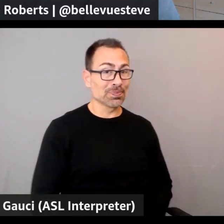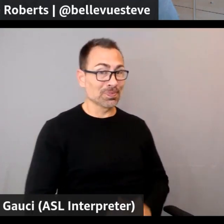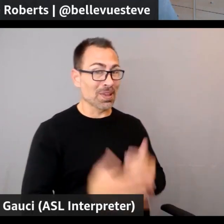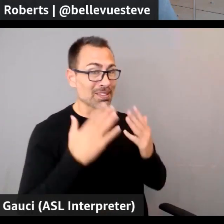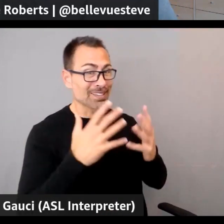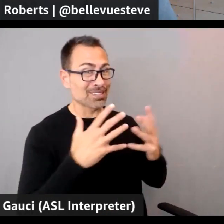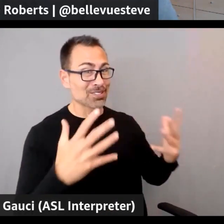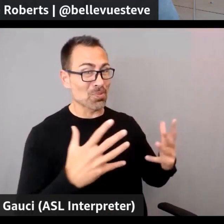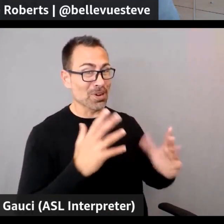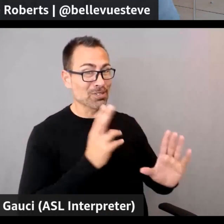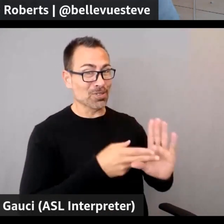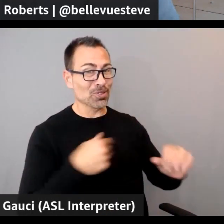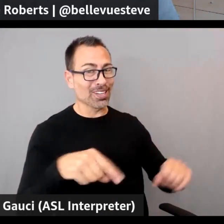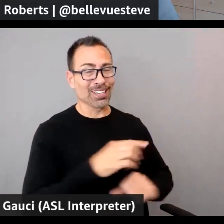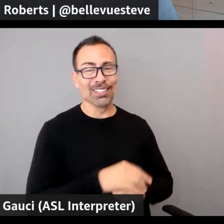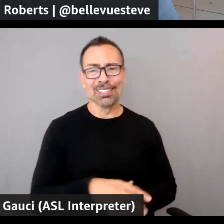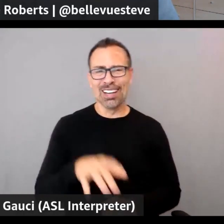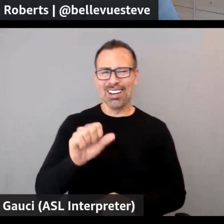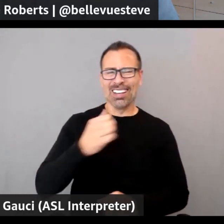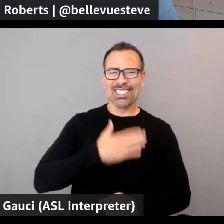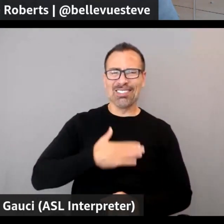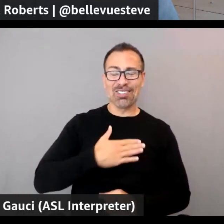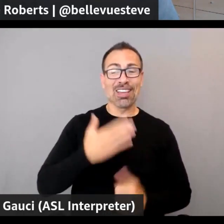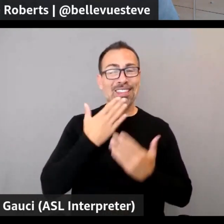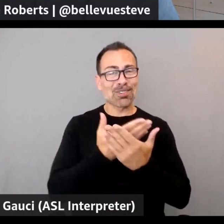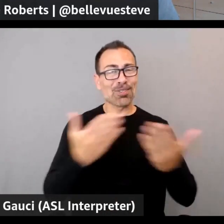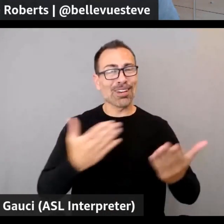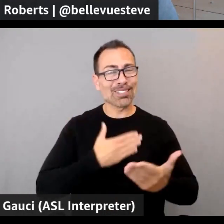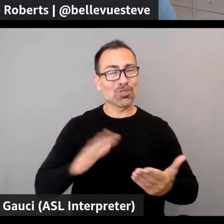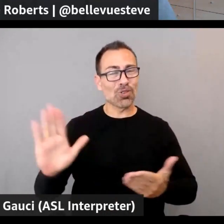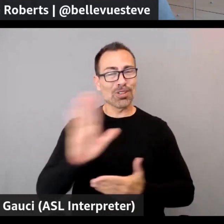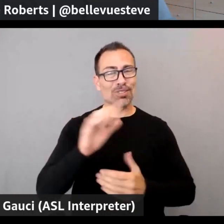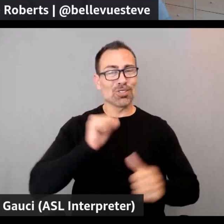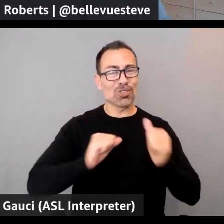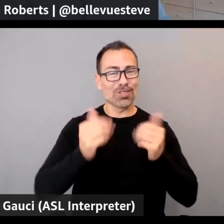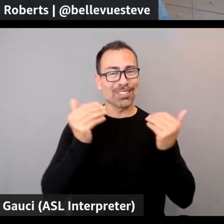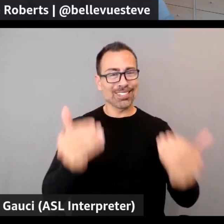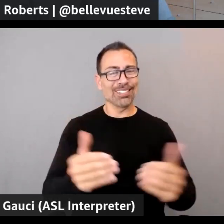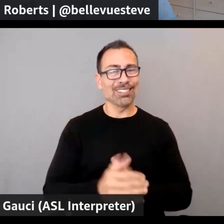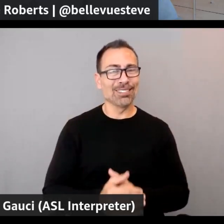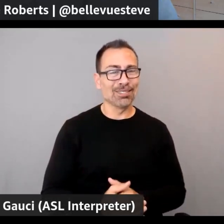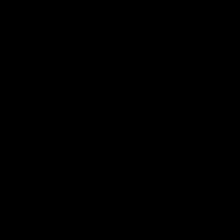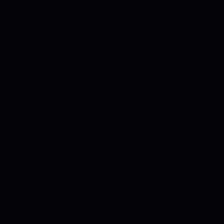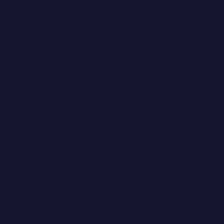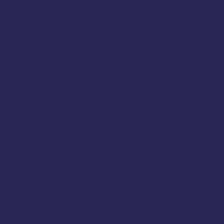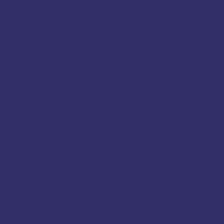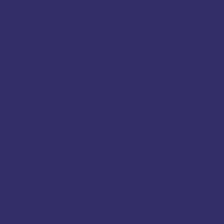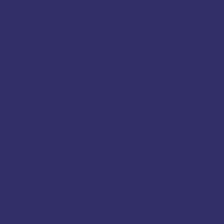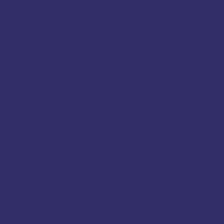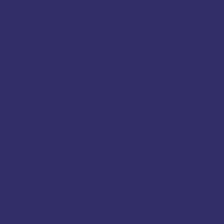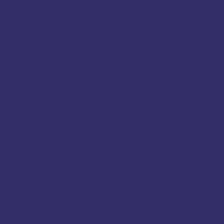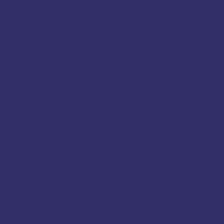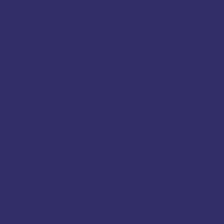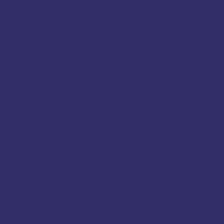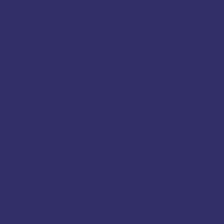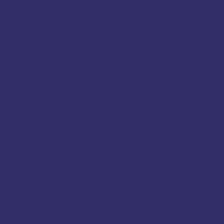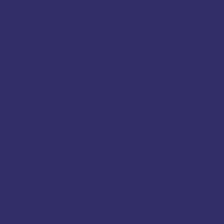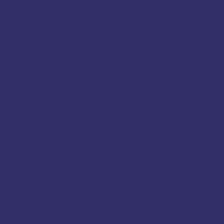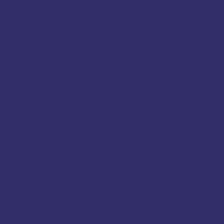all. And have fun in the rest of the show. Will do. Bye. See you. Bye.